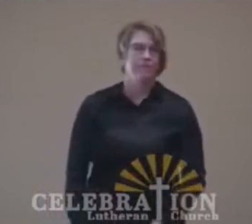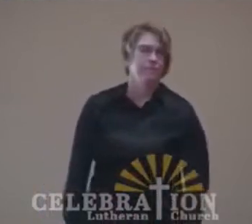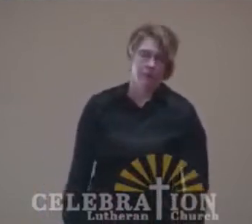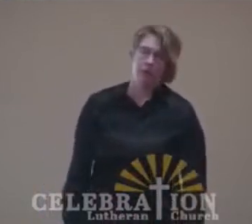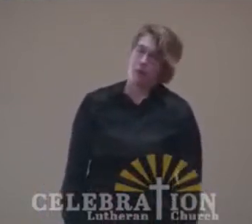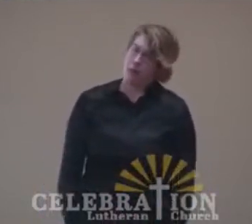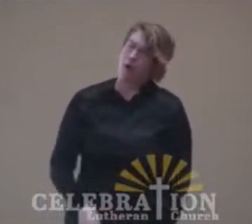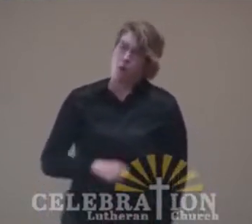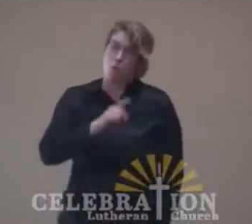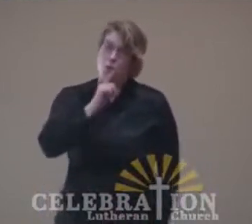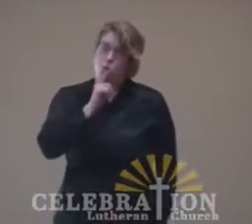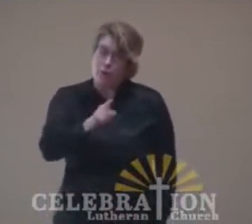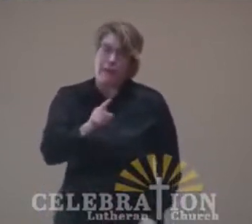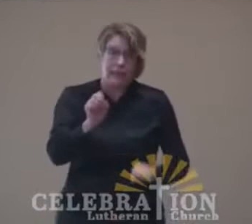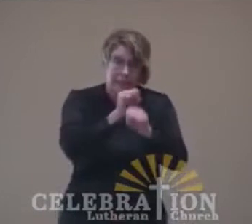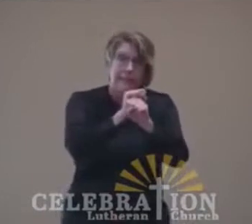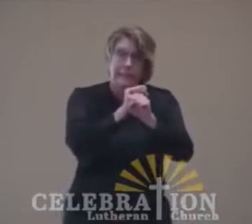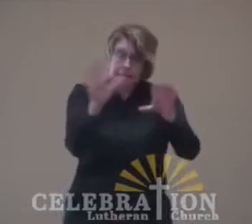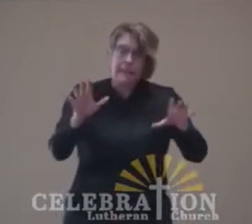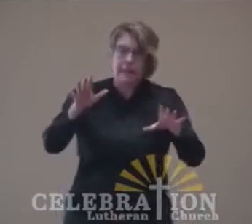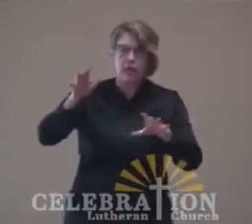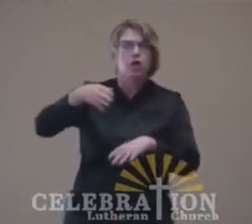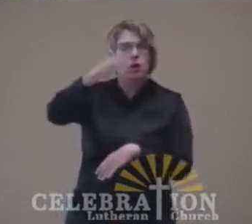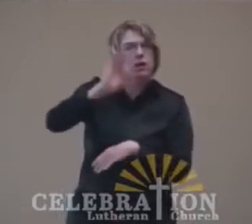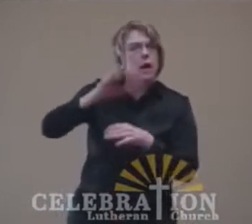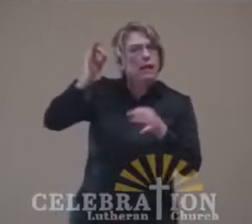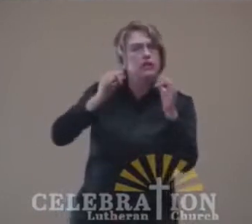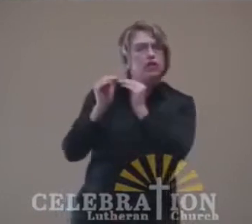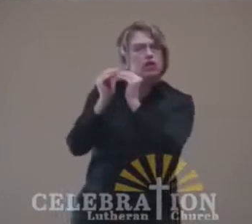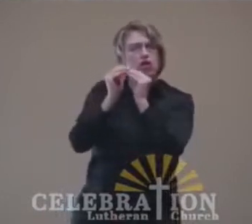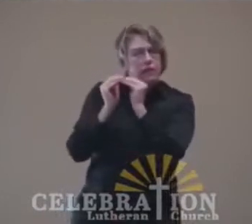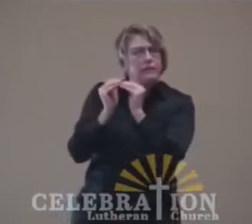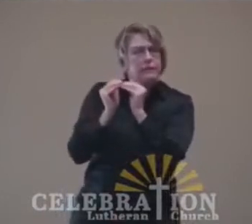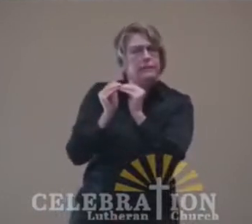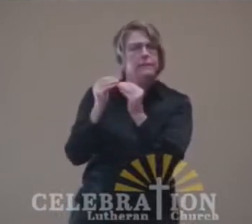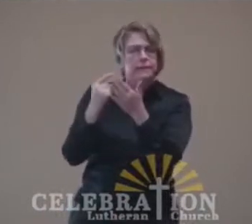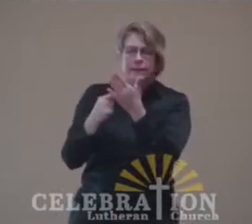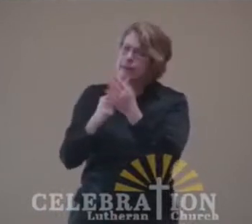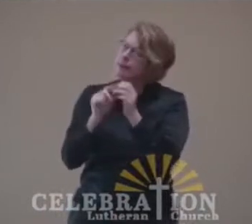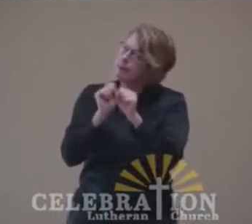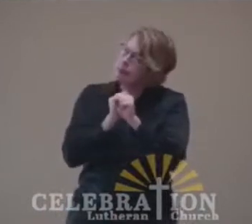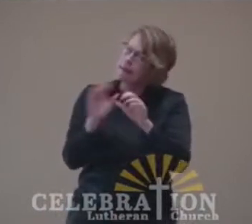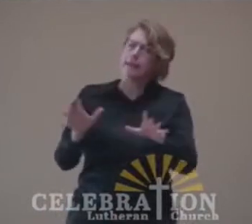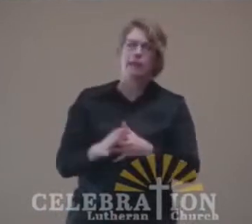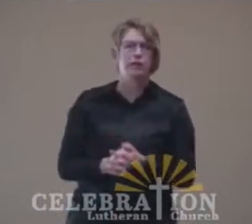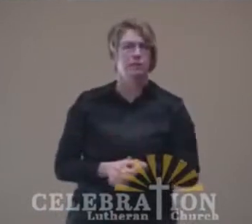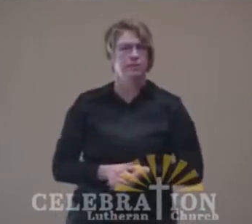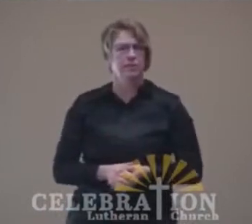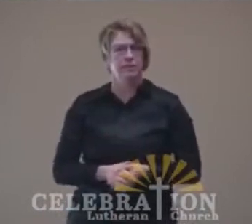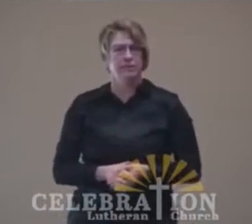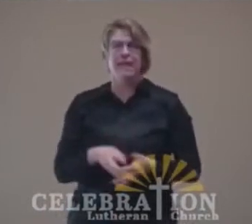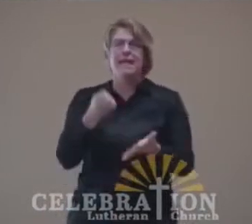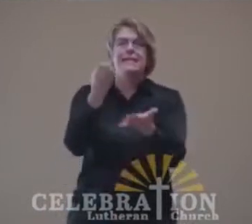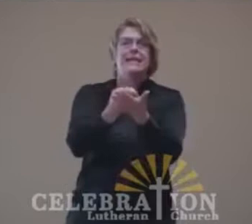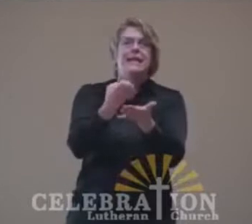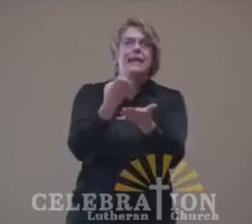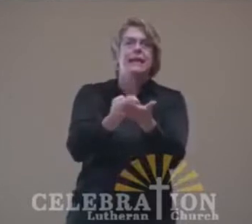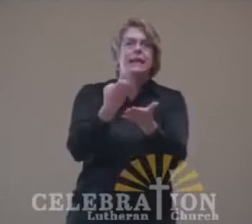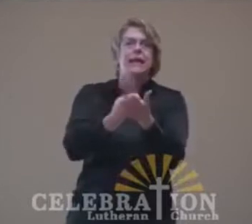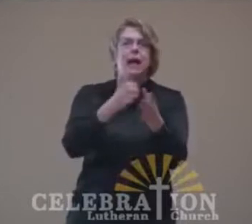no question what kind of justice God is talking about through the prophet Amos here. It's economic justice.